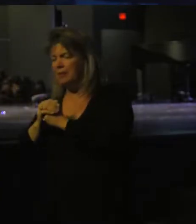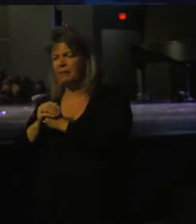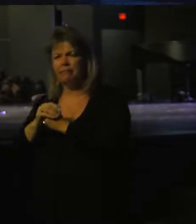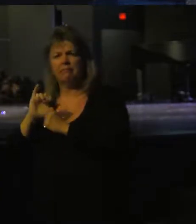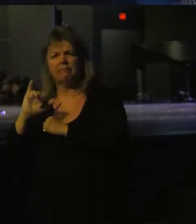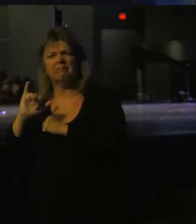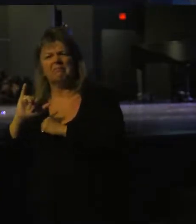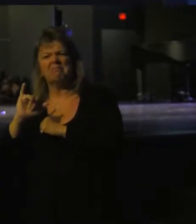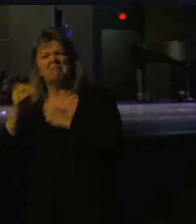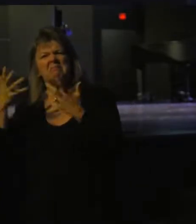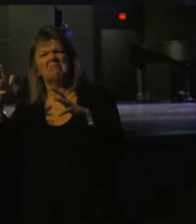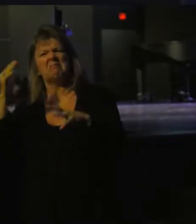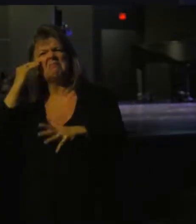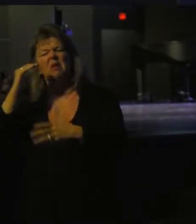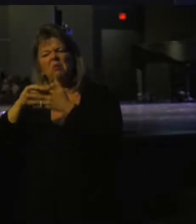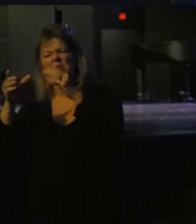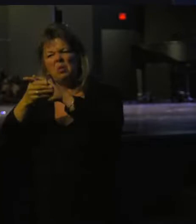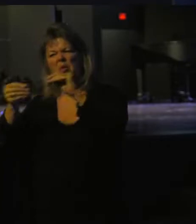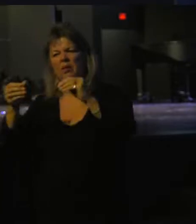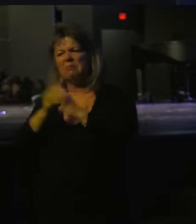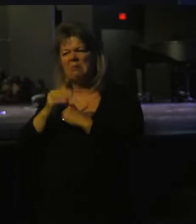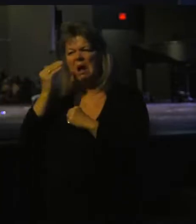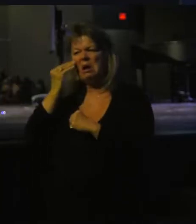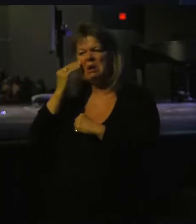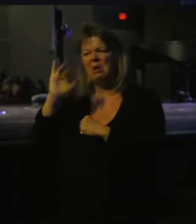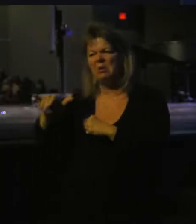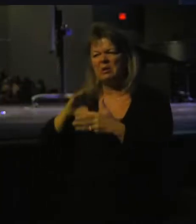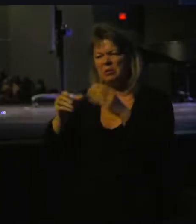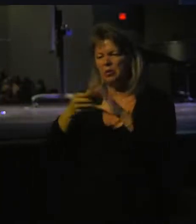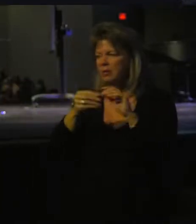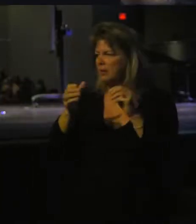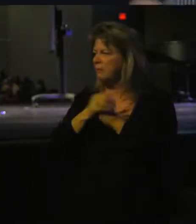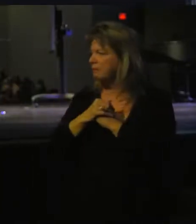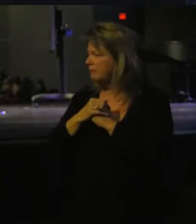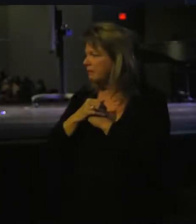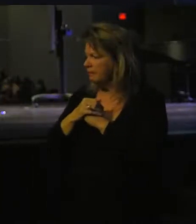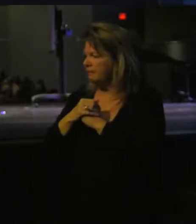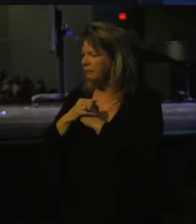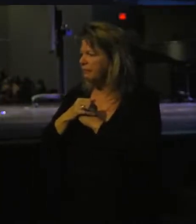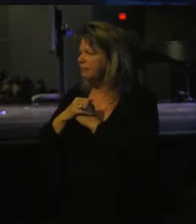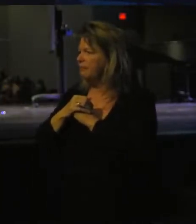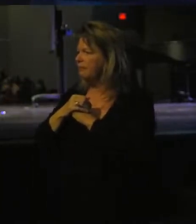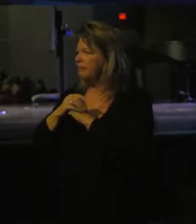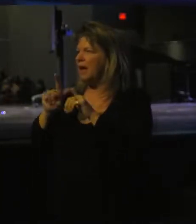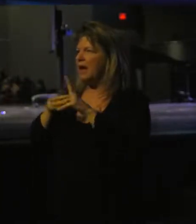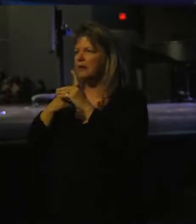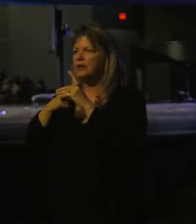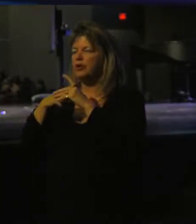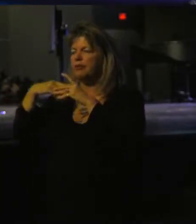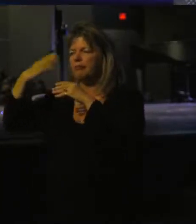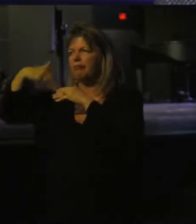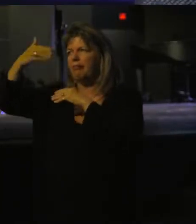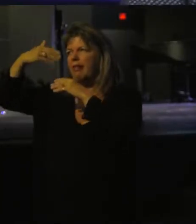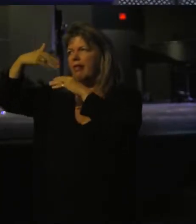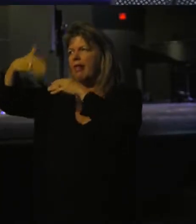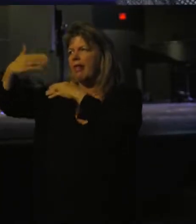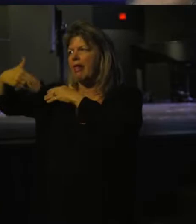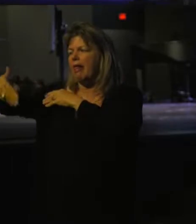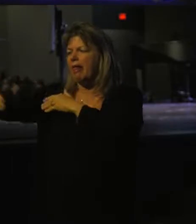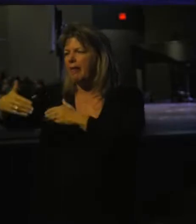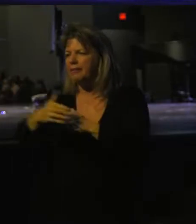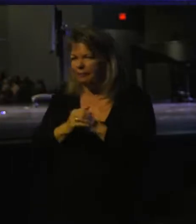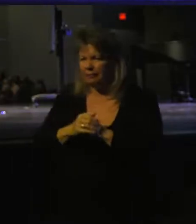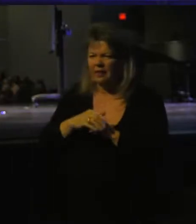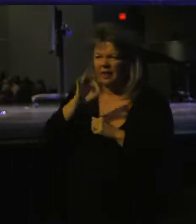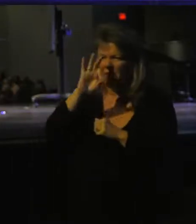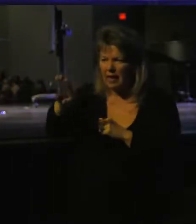well, know this story. I know this one. I can just check out. I can start scrolling through my phone. I can look at social media. Maybe